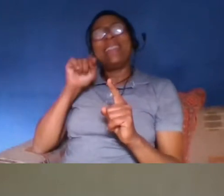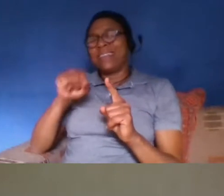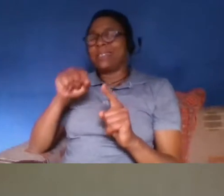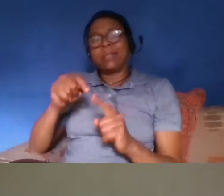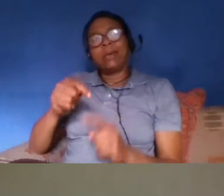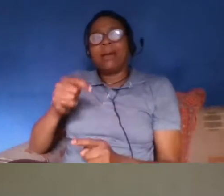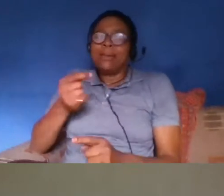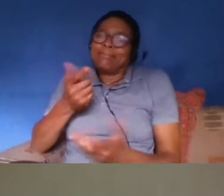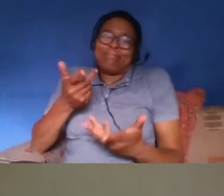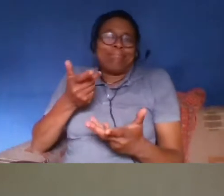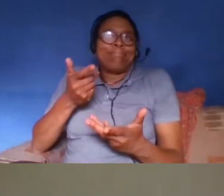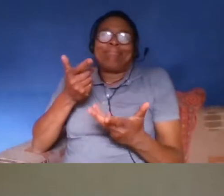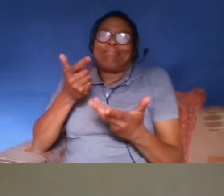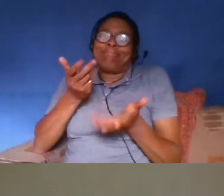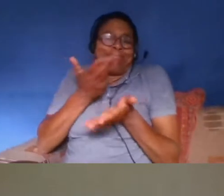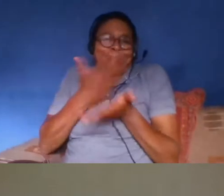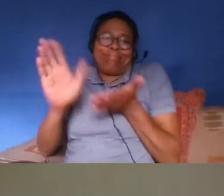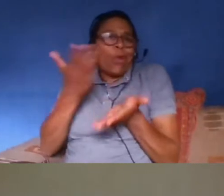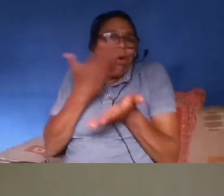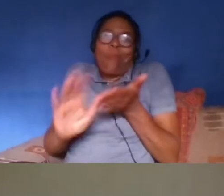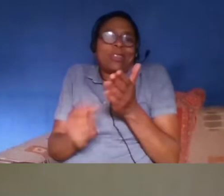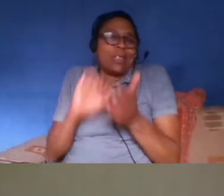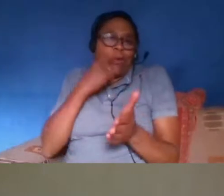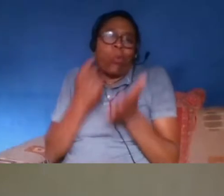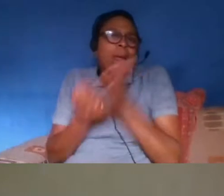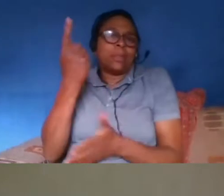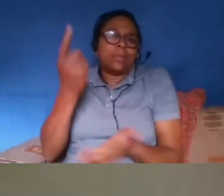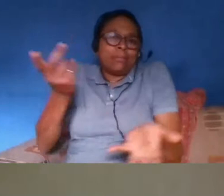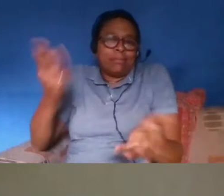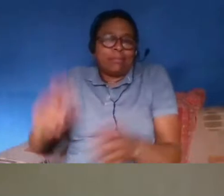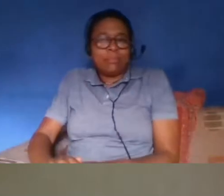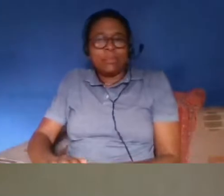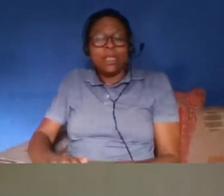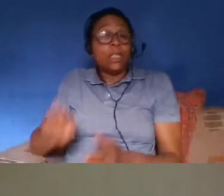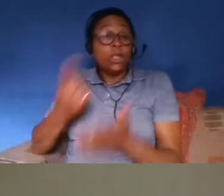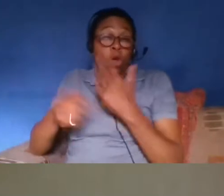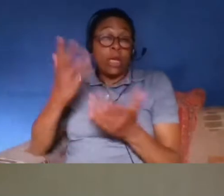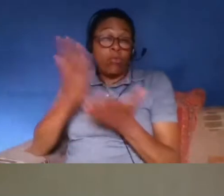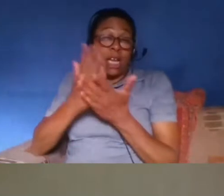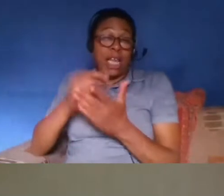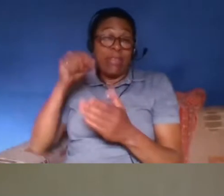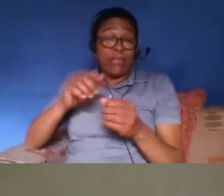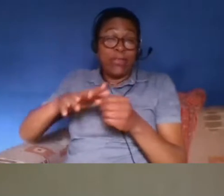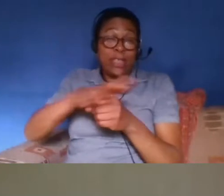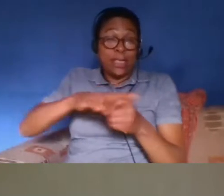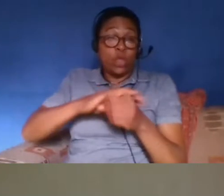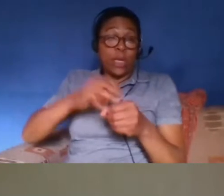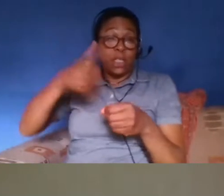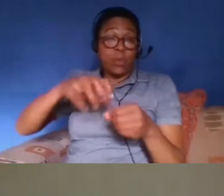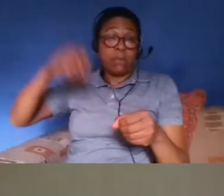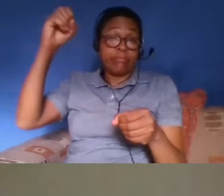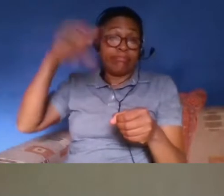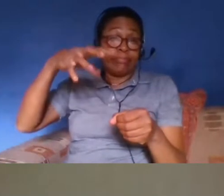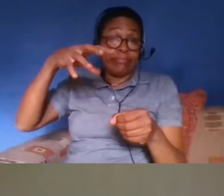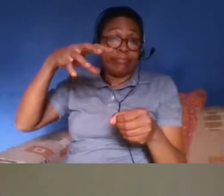it's basically brought the inequalities of our society just to greater light um um um if there any did did